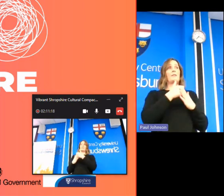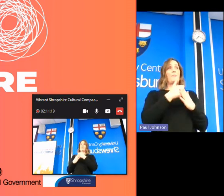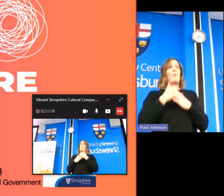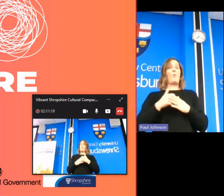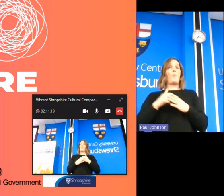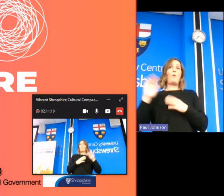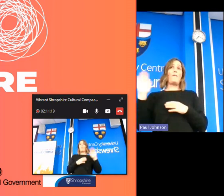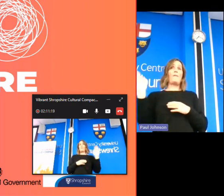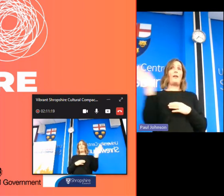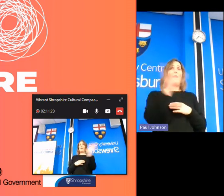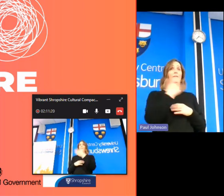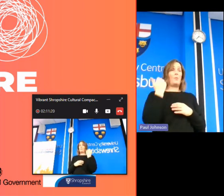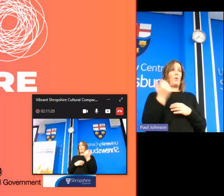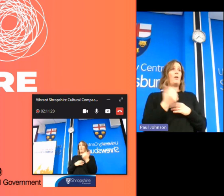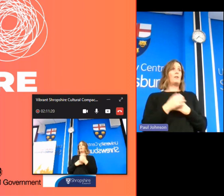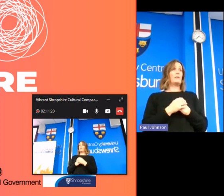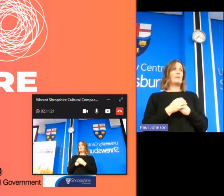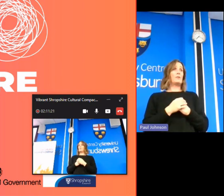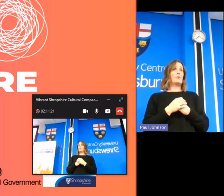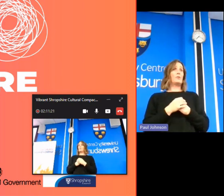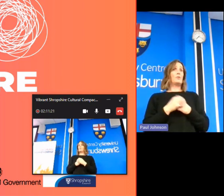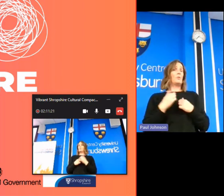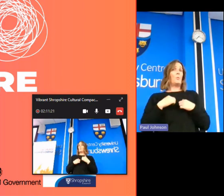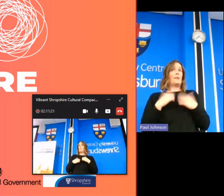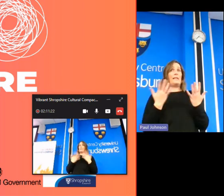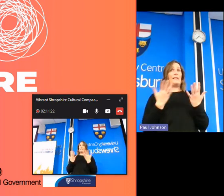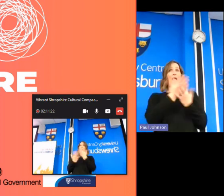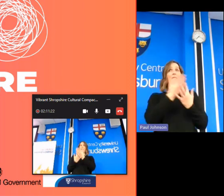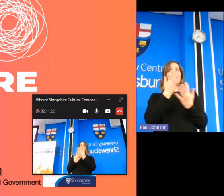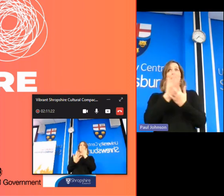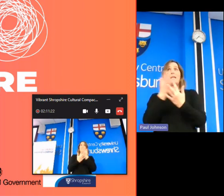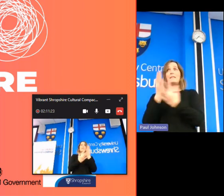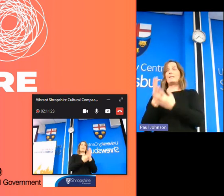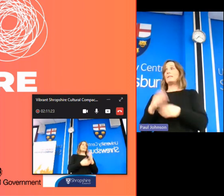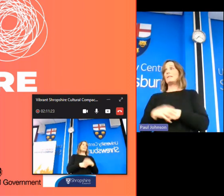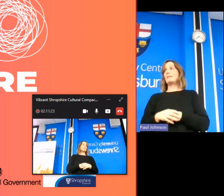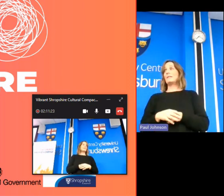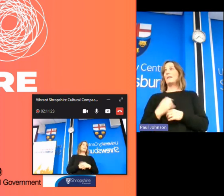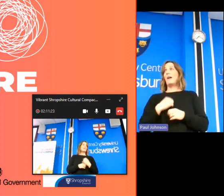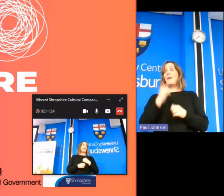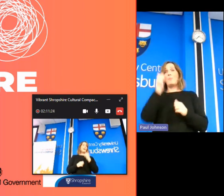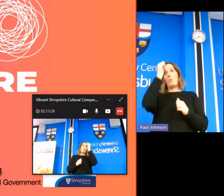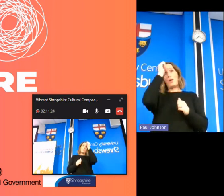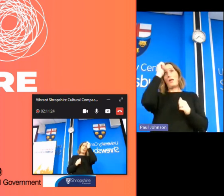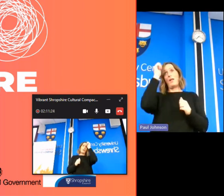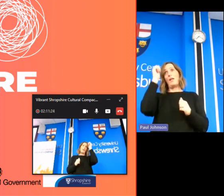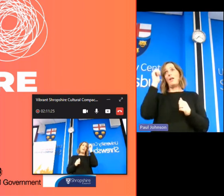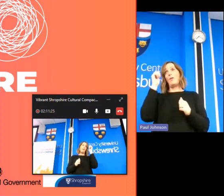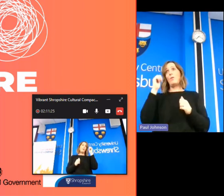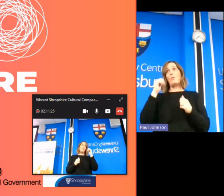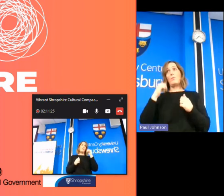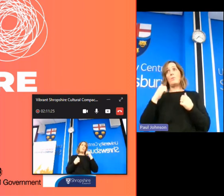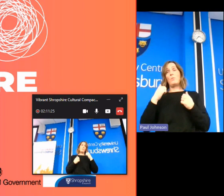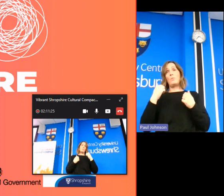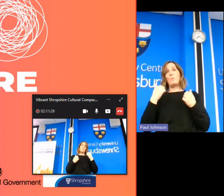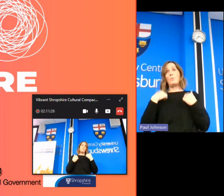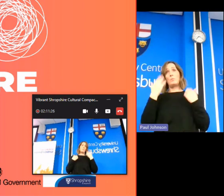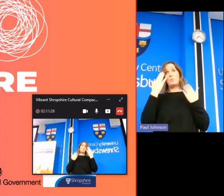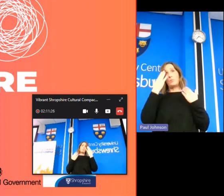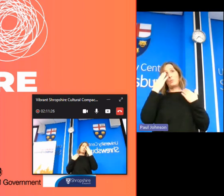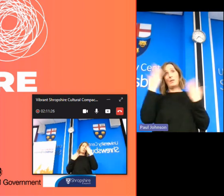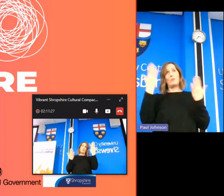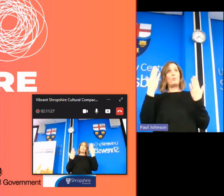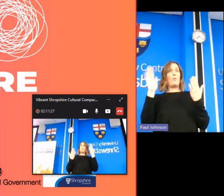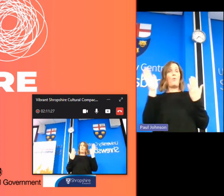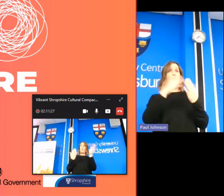everyone to get to places that we don't have access to and i mean very aware um that we don't know all the